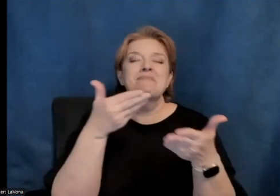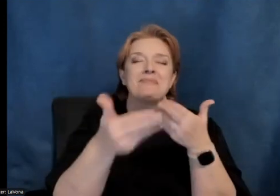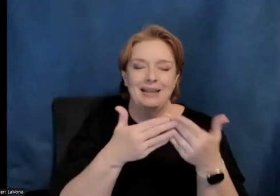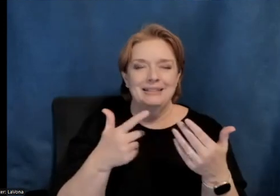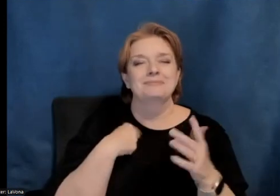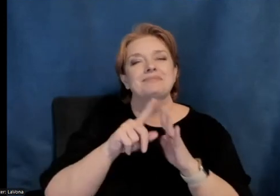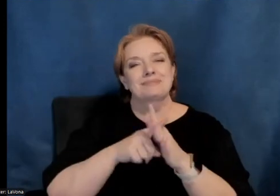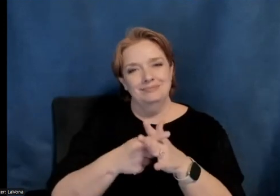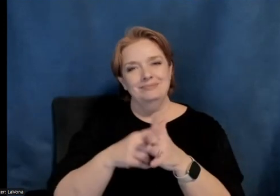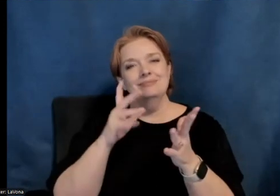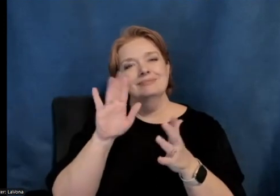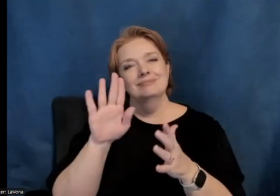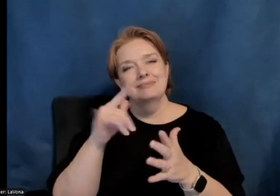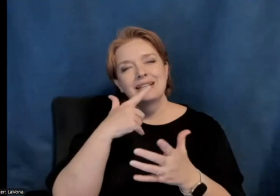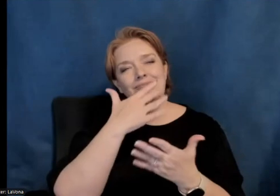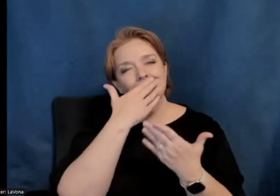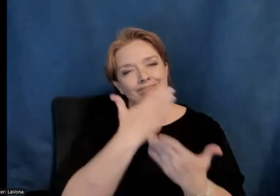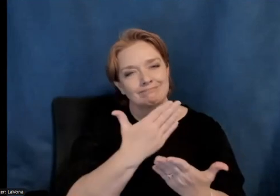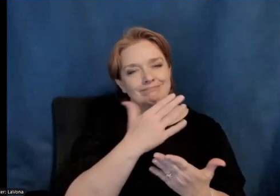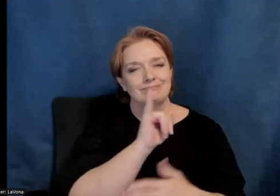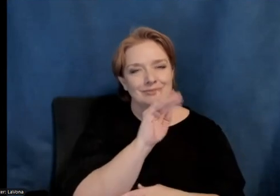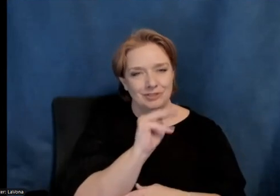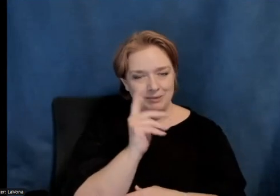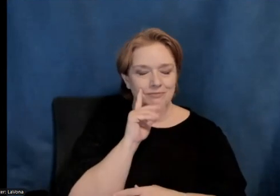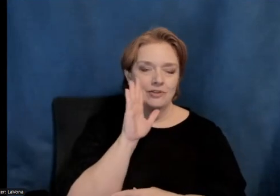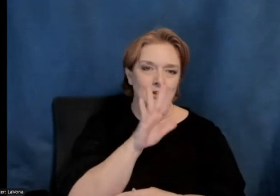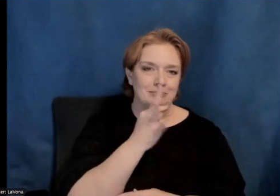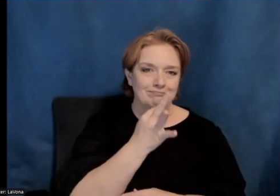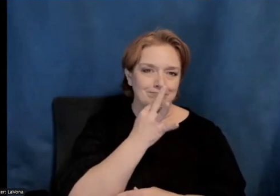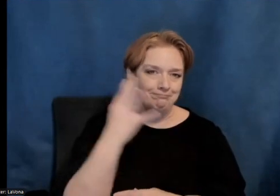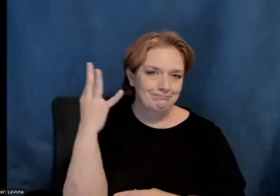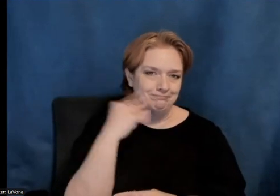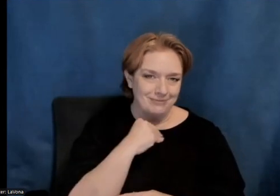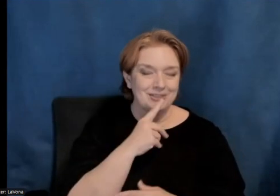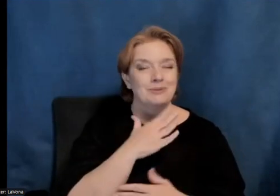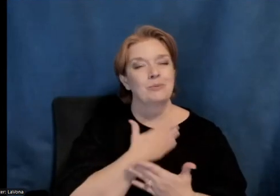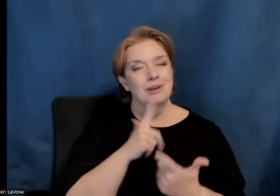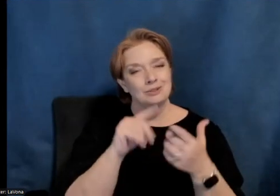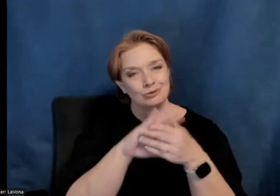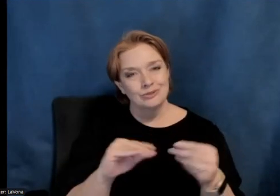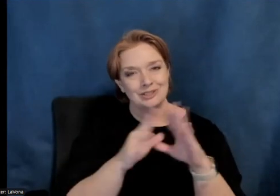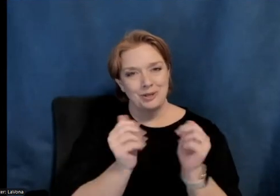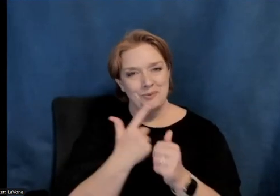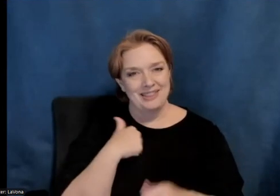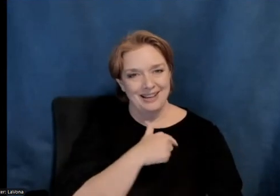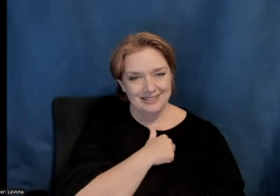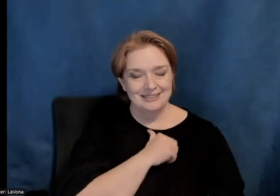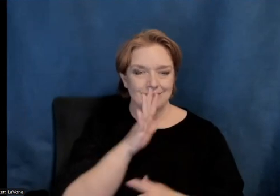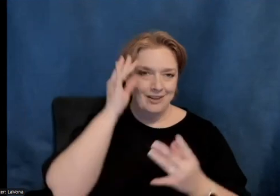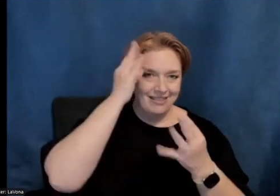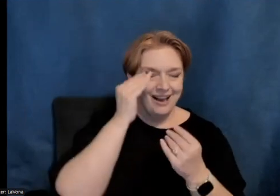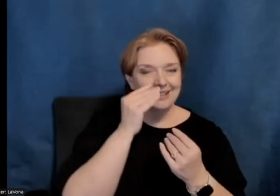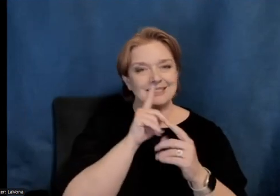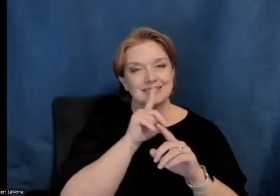I'll start by saying thank you so much. Thank you, Jim, for your expertise, for sharing these stories and sharing all these thoughts and answering these